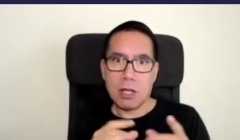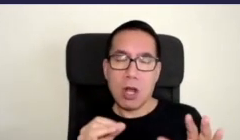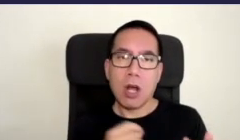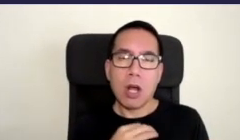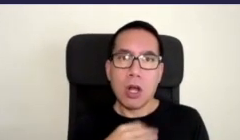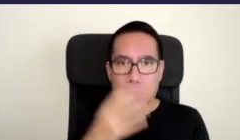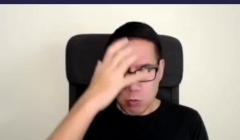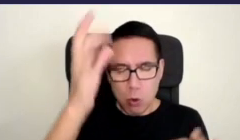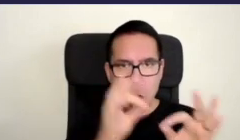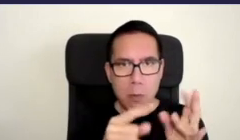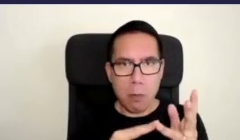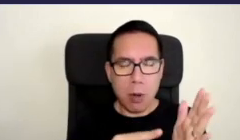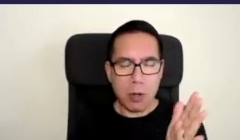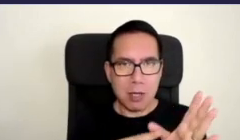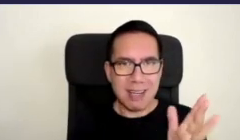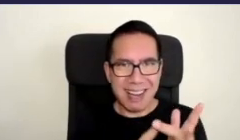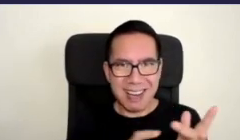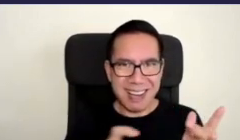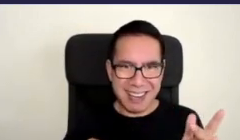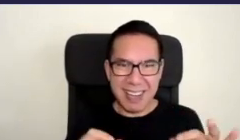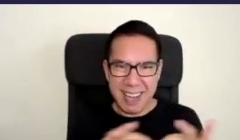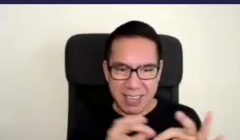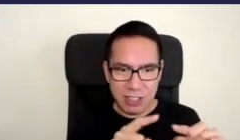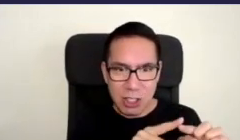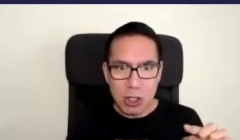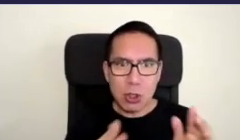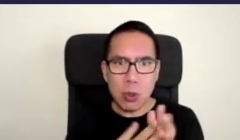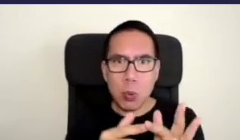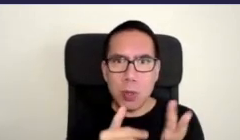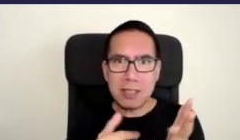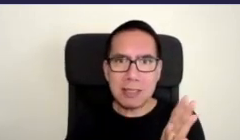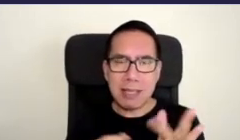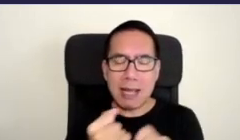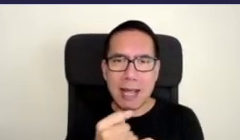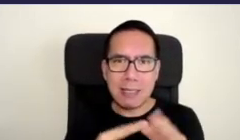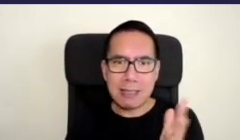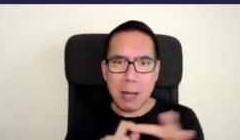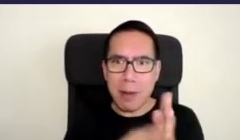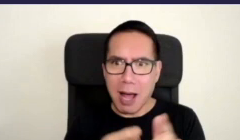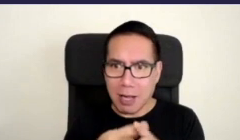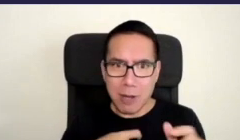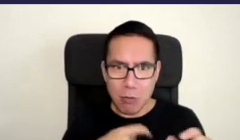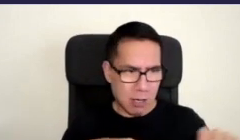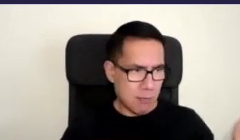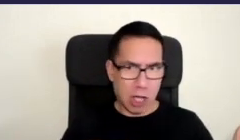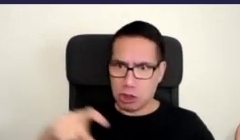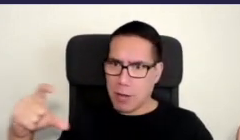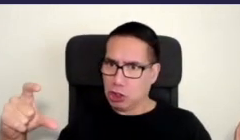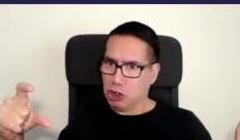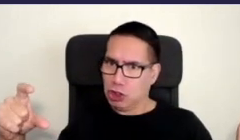to Westgate Park two huge but actually still isolated green patches that run alongside the